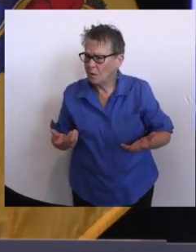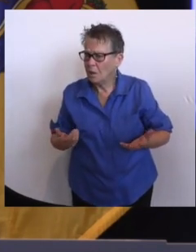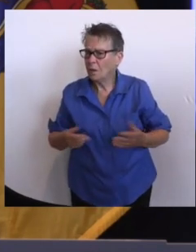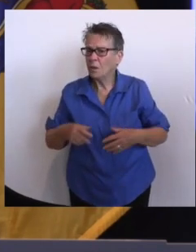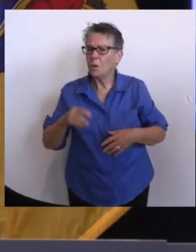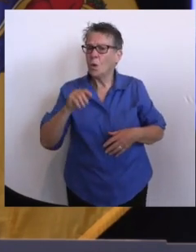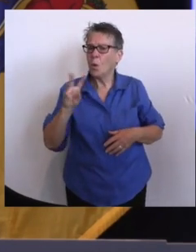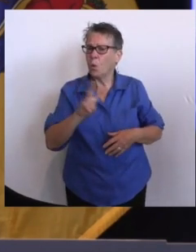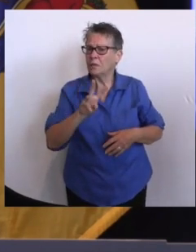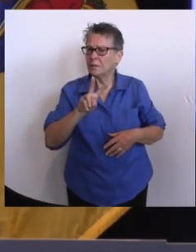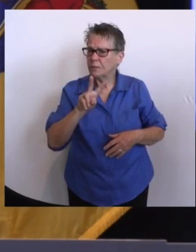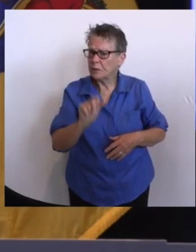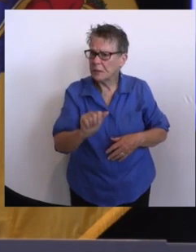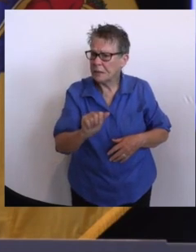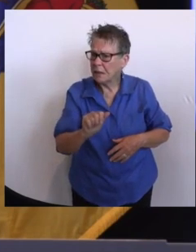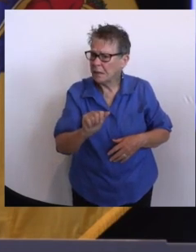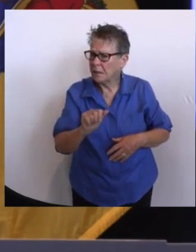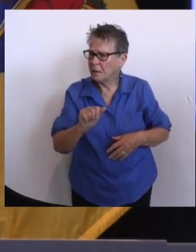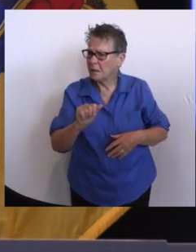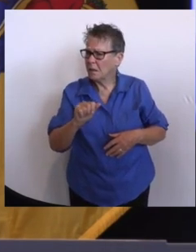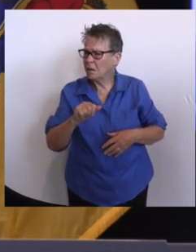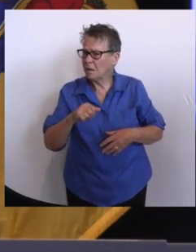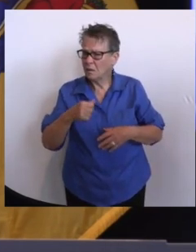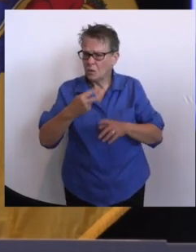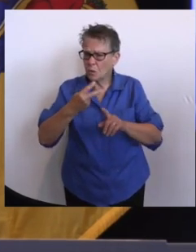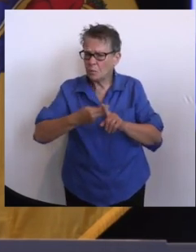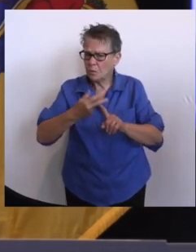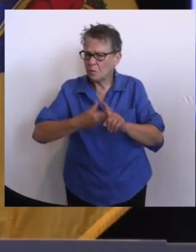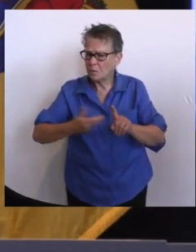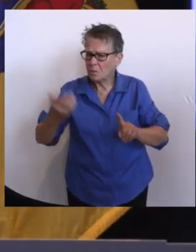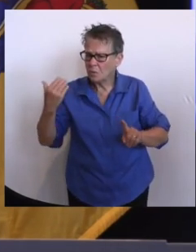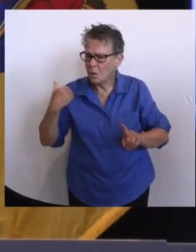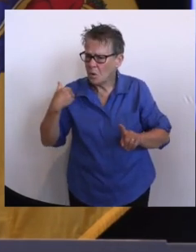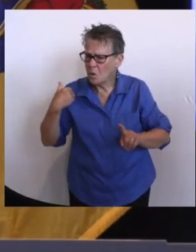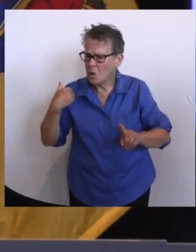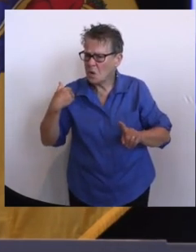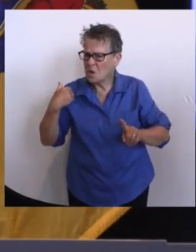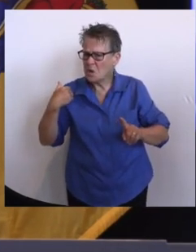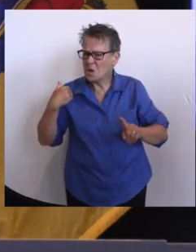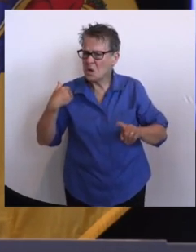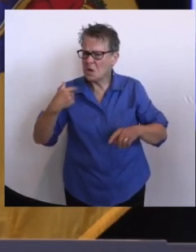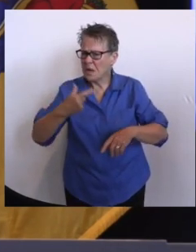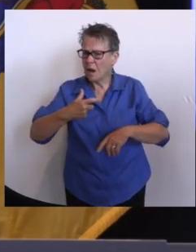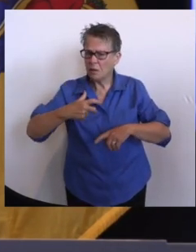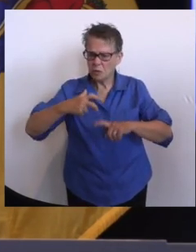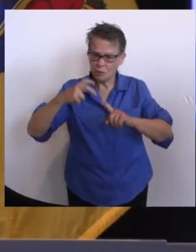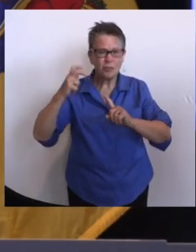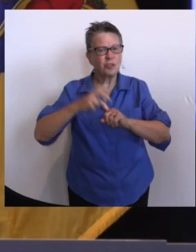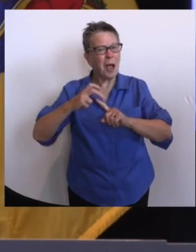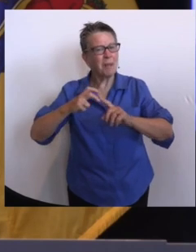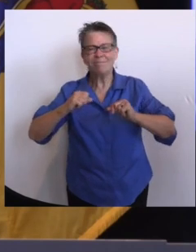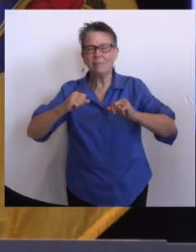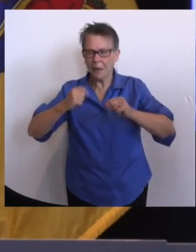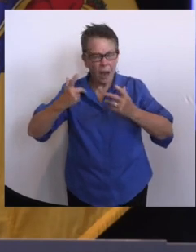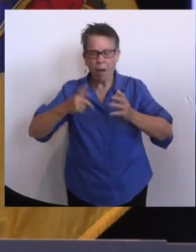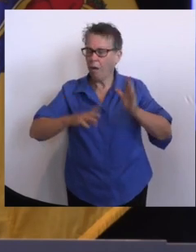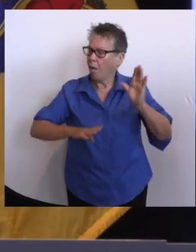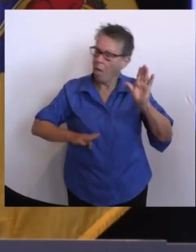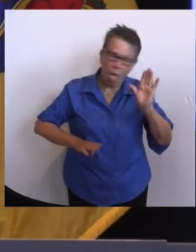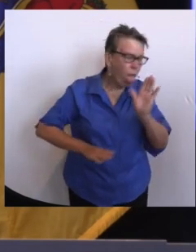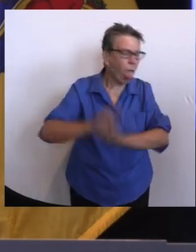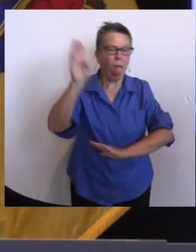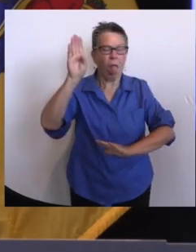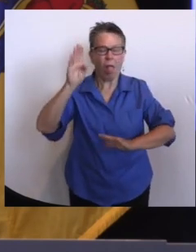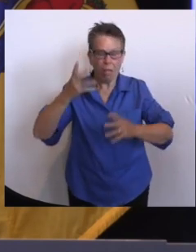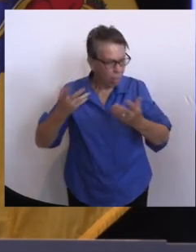held out as a national model and they've been crushed. And Governor Justice, to his credit, is out there pounding away, uh,